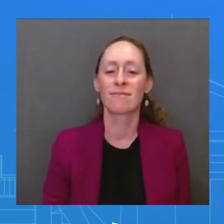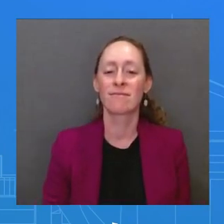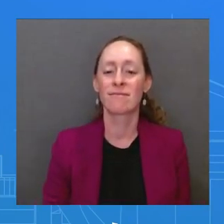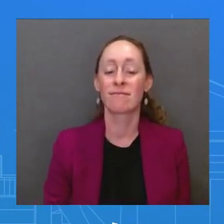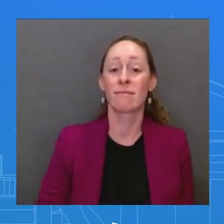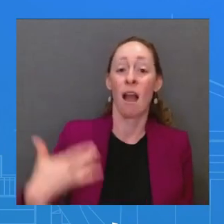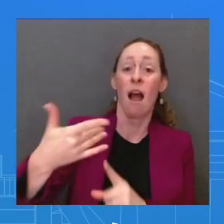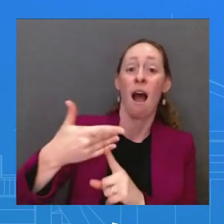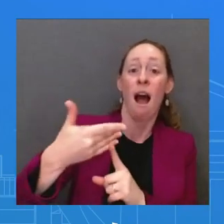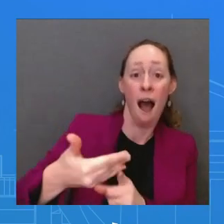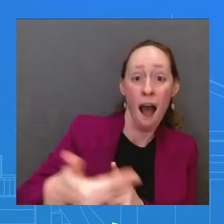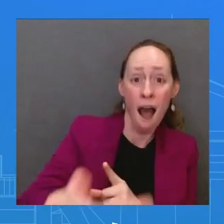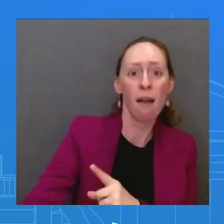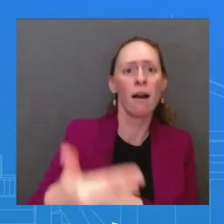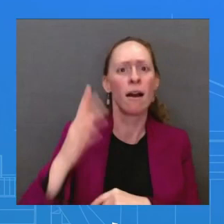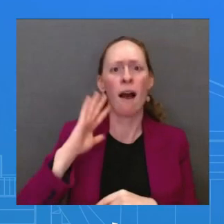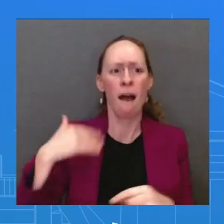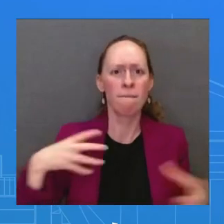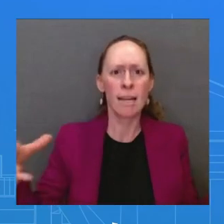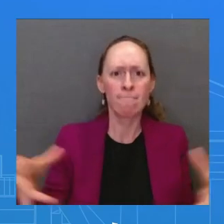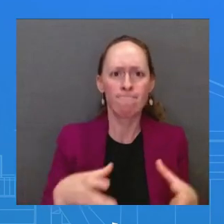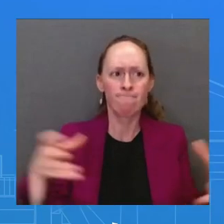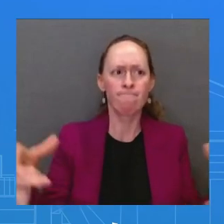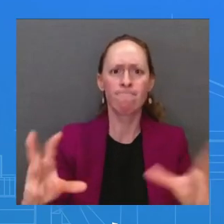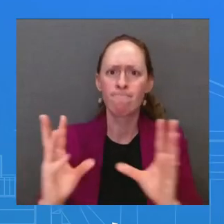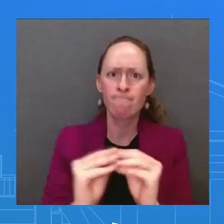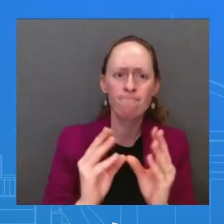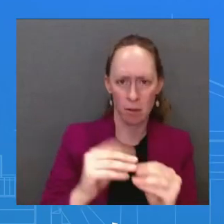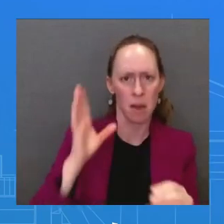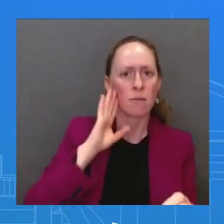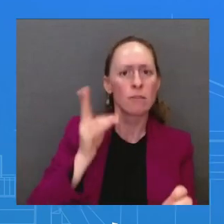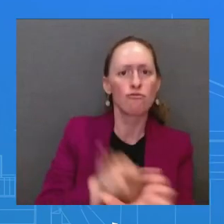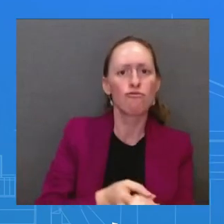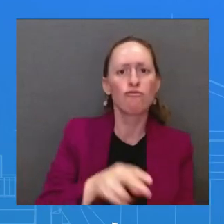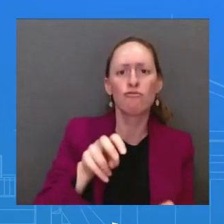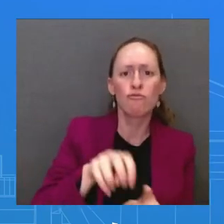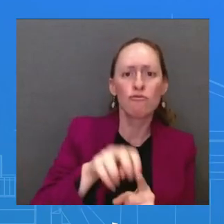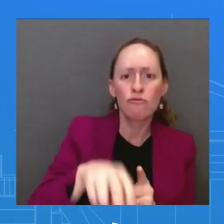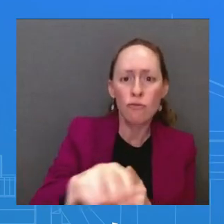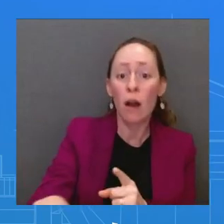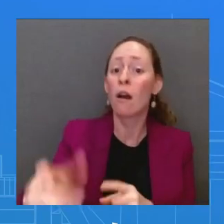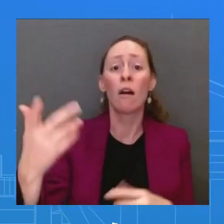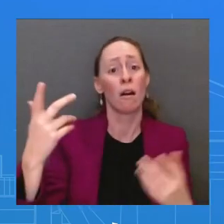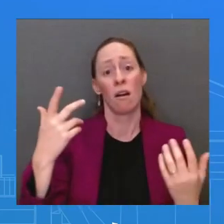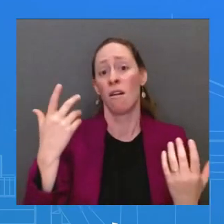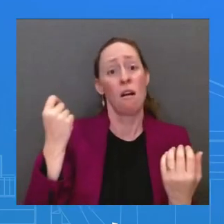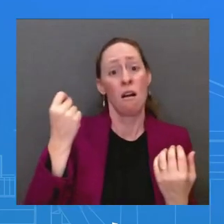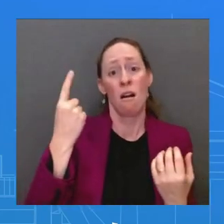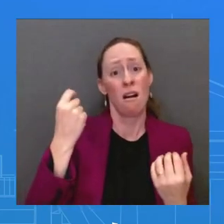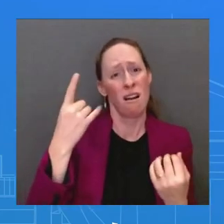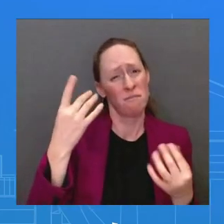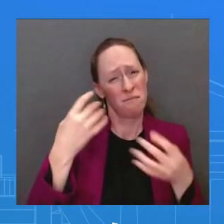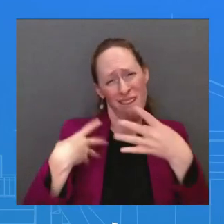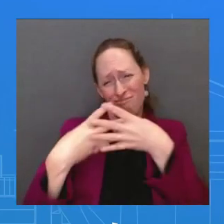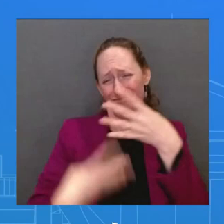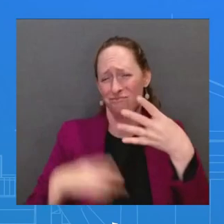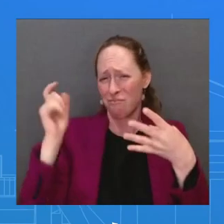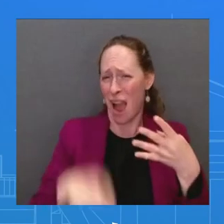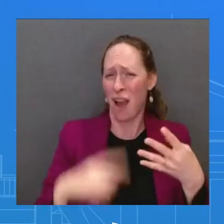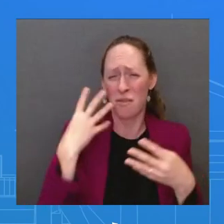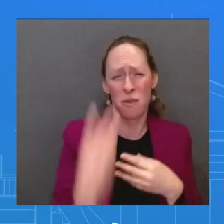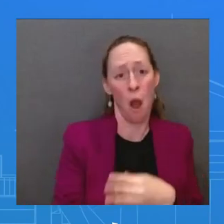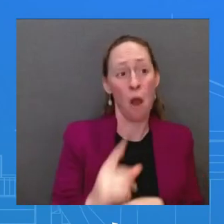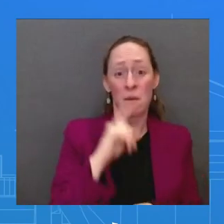G20, he's committed to working with emerging market partners to deliver big things together. That's what we believe the world will see